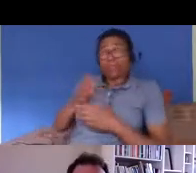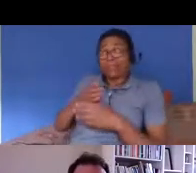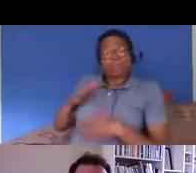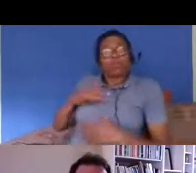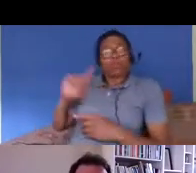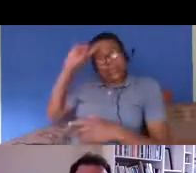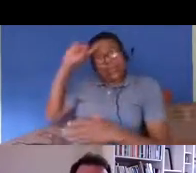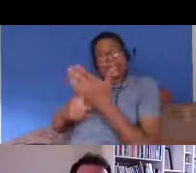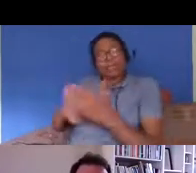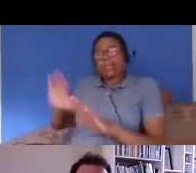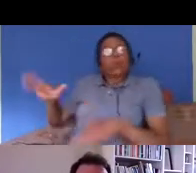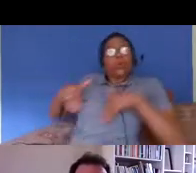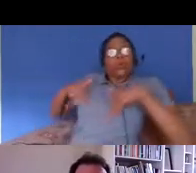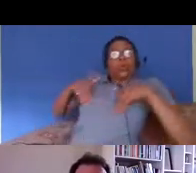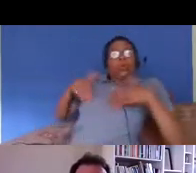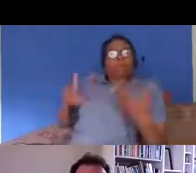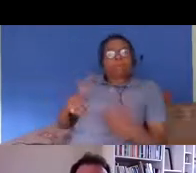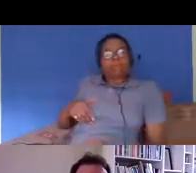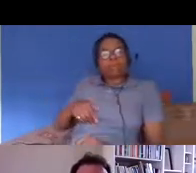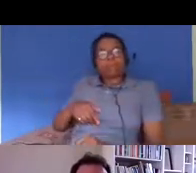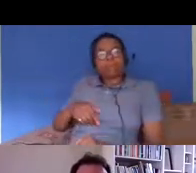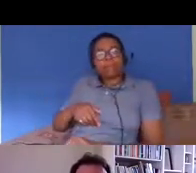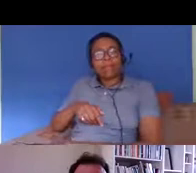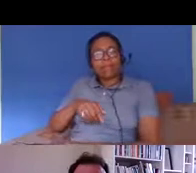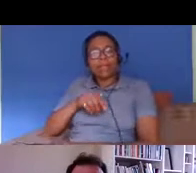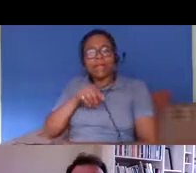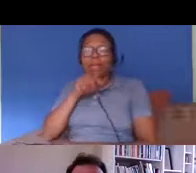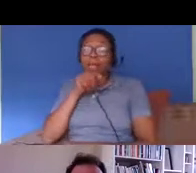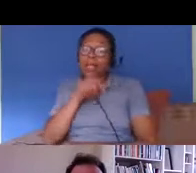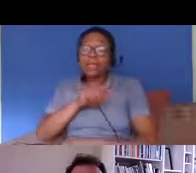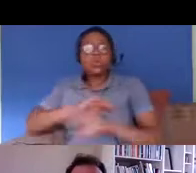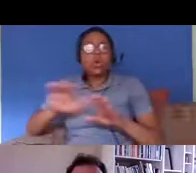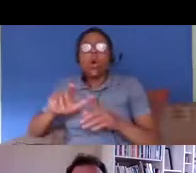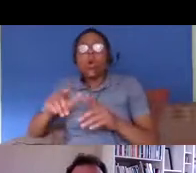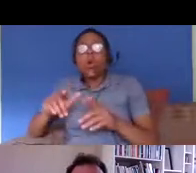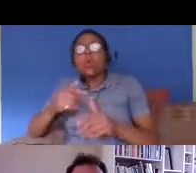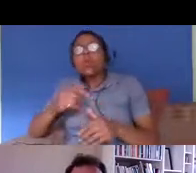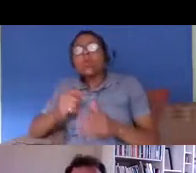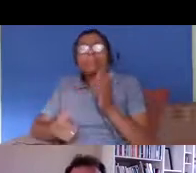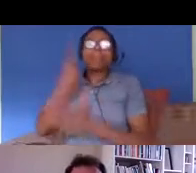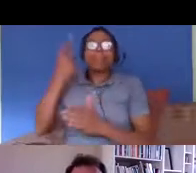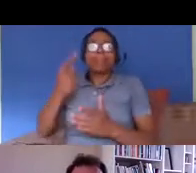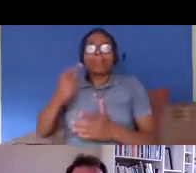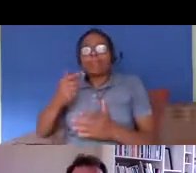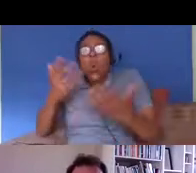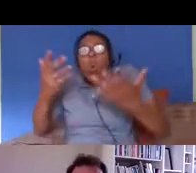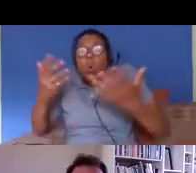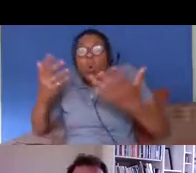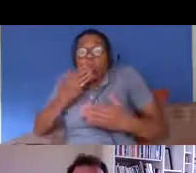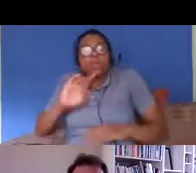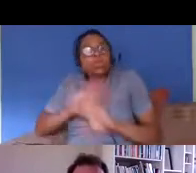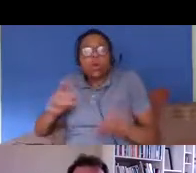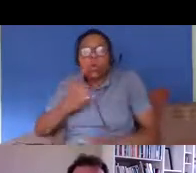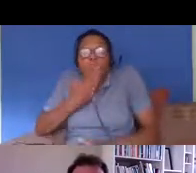and that's a feature it's not a bug you know that's that's not an accident that's a deliberate policy that's the whole point really of the hostile environment